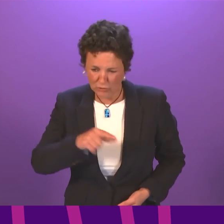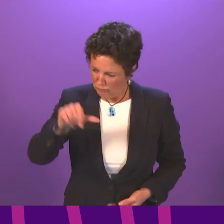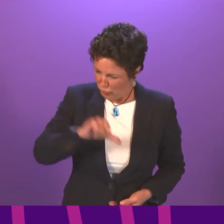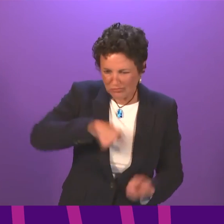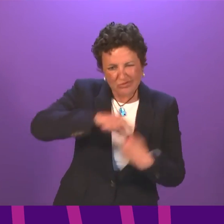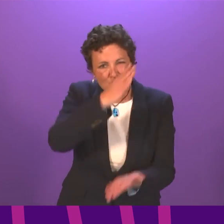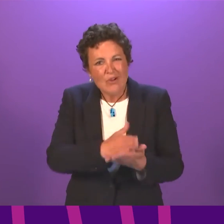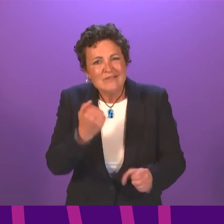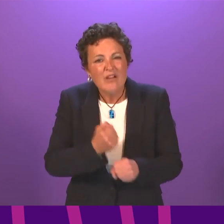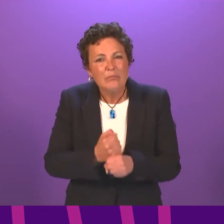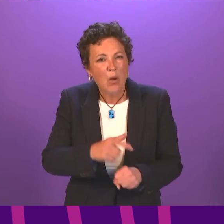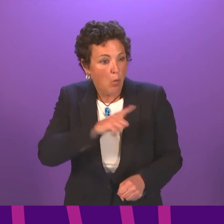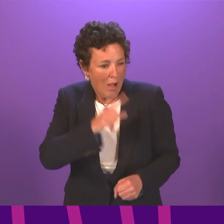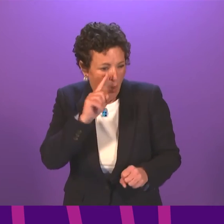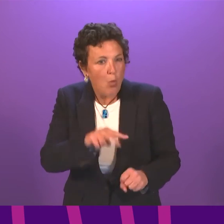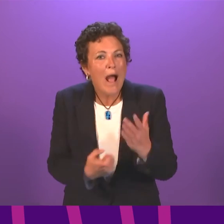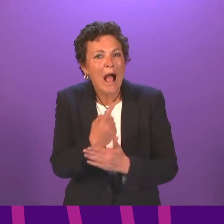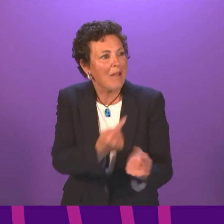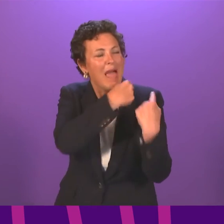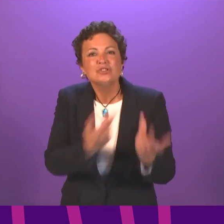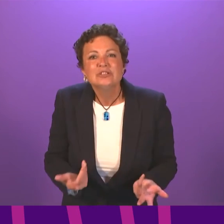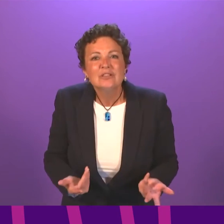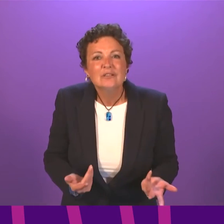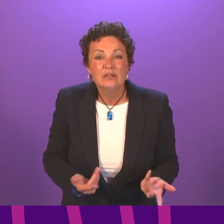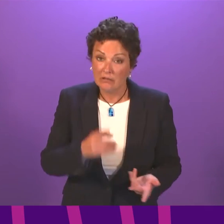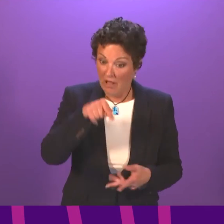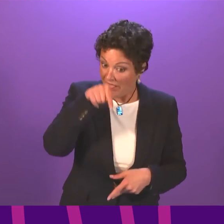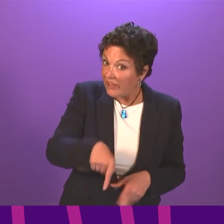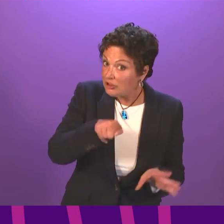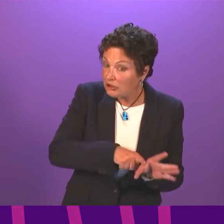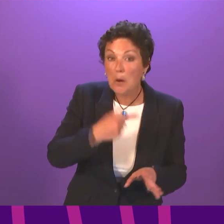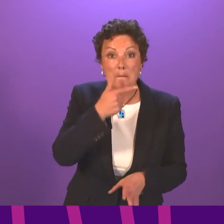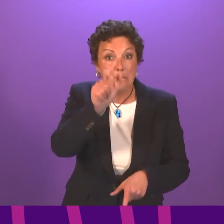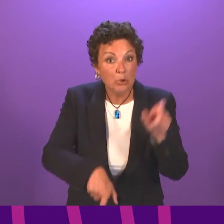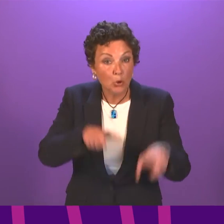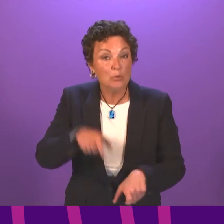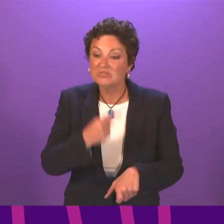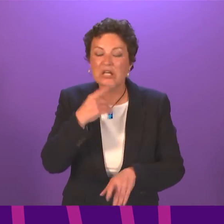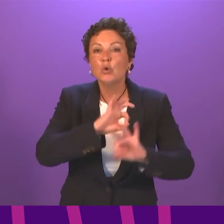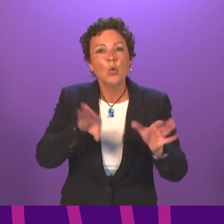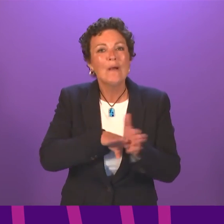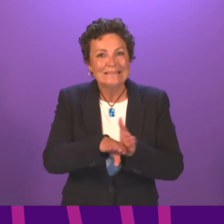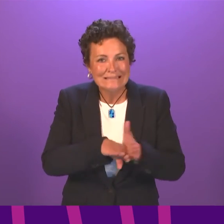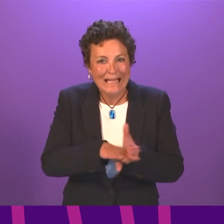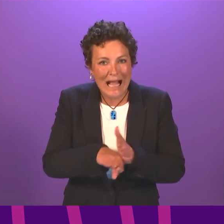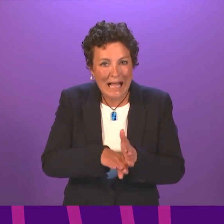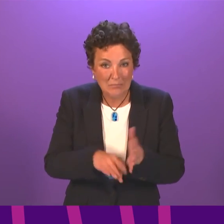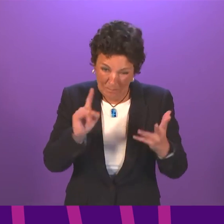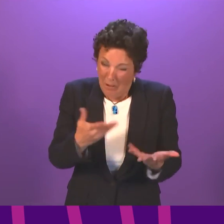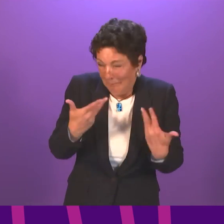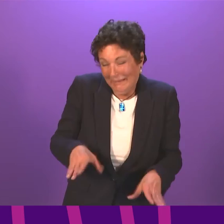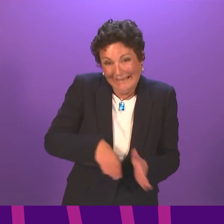though on this? Because we just have to look at what happened. Pupils were told no exams this year, except everyone knows they've sat exams in all but name.